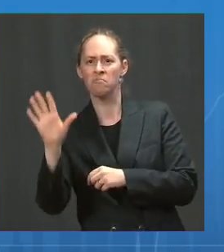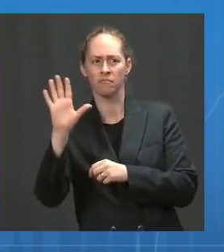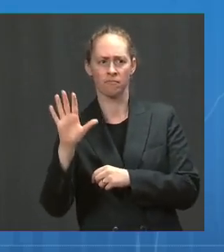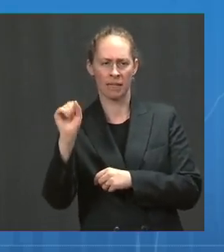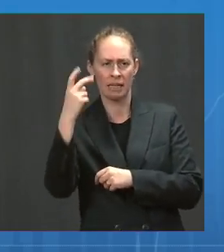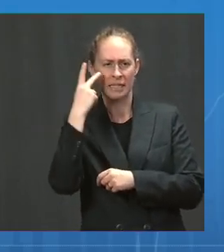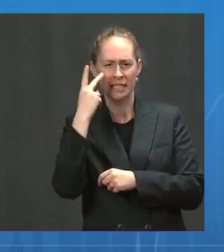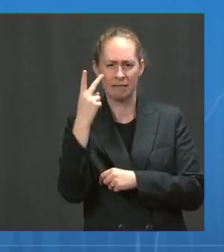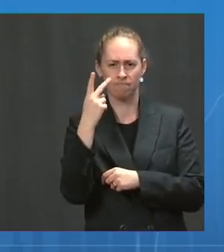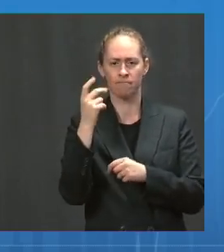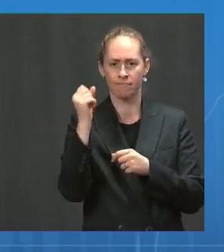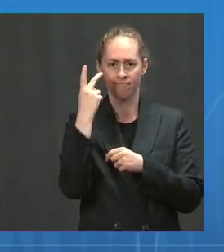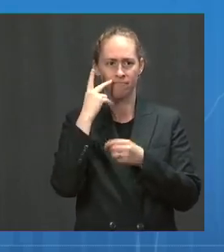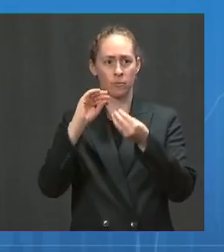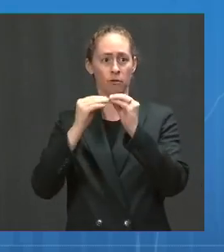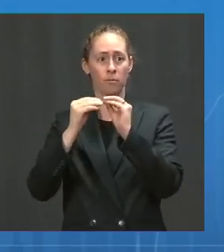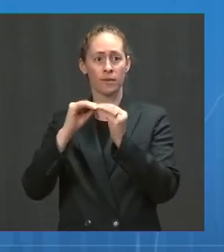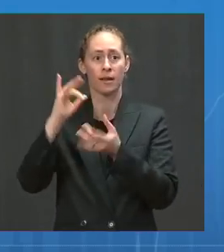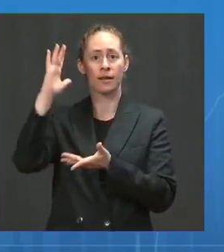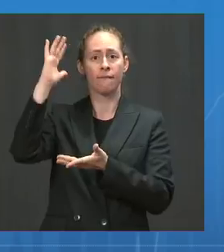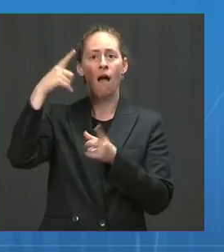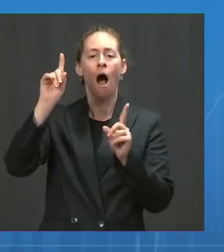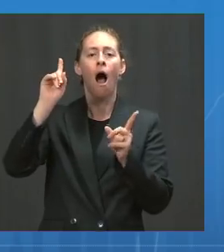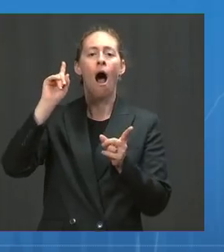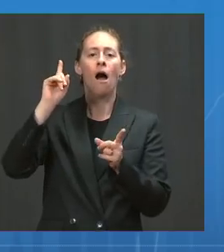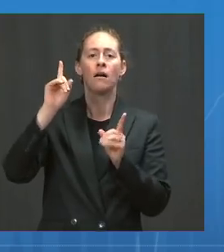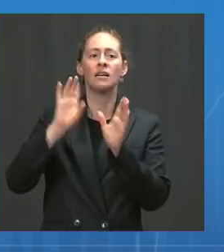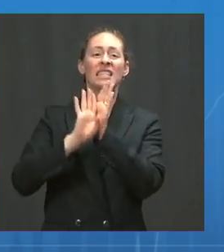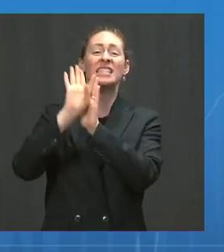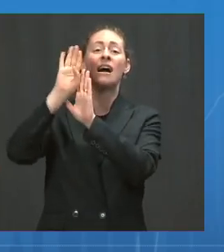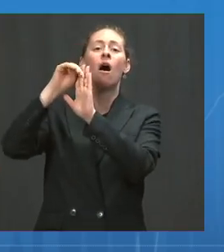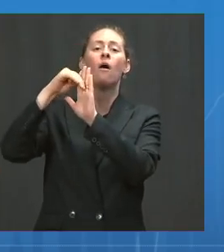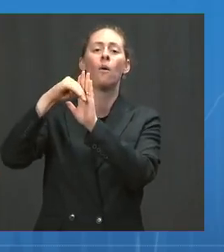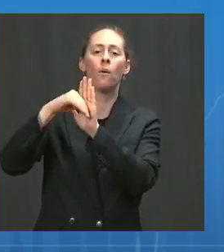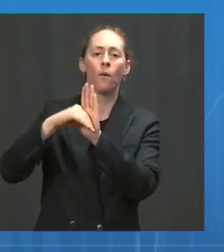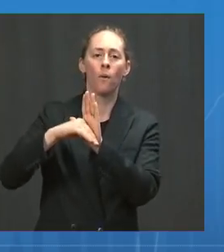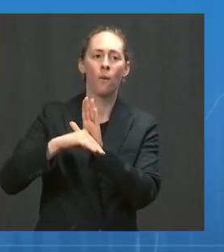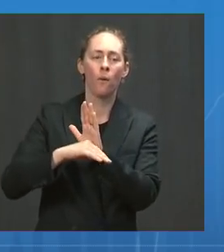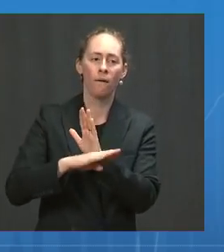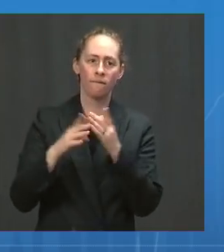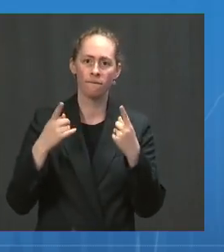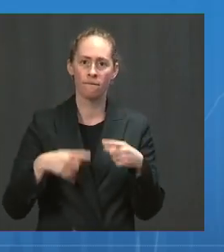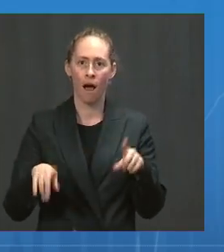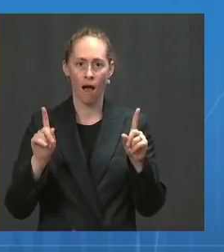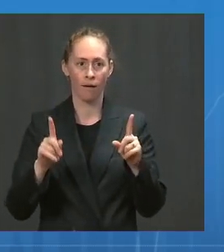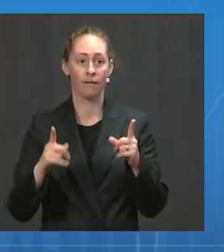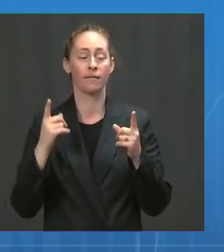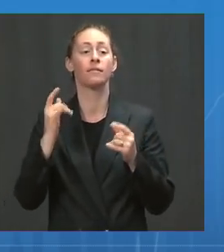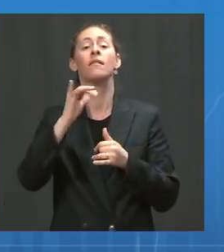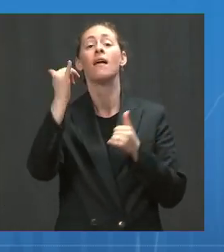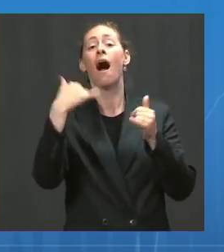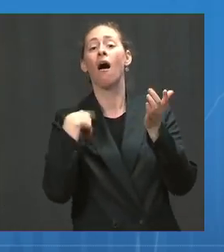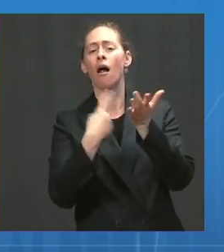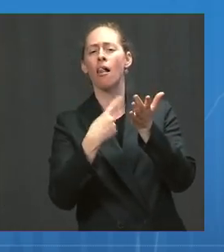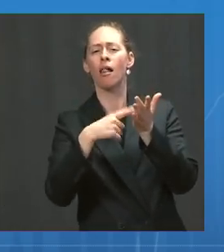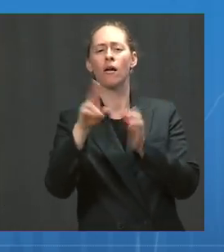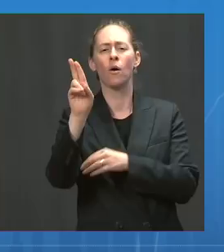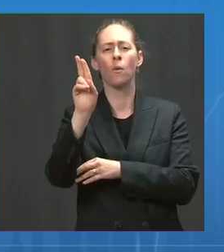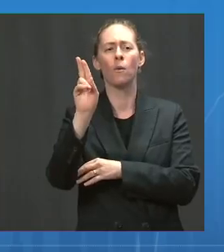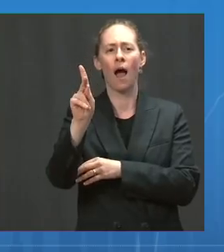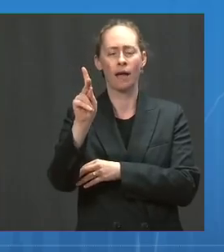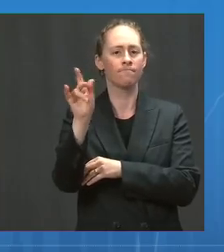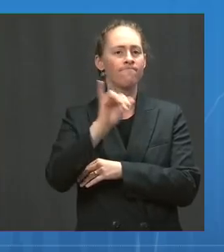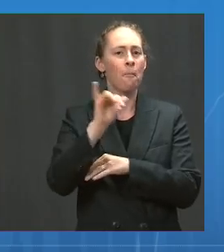they are very low. In the next slide, we see the UK, similar, a dramatic diminution in